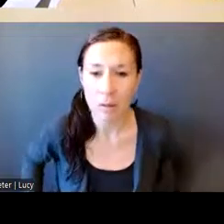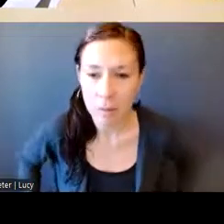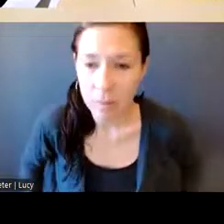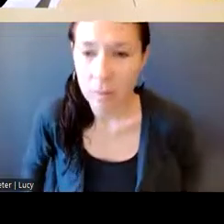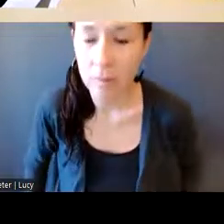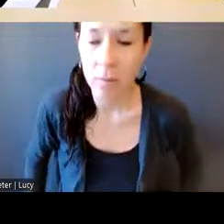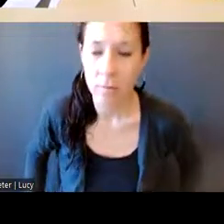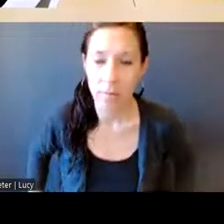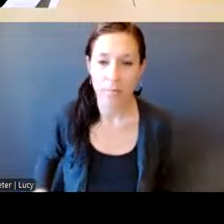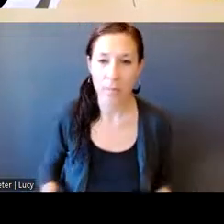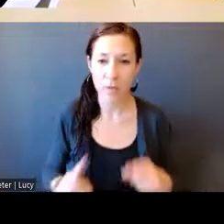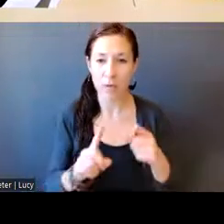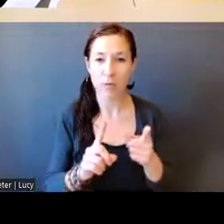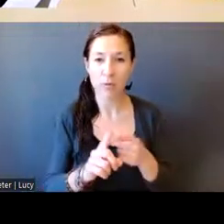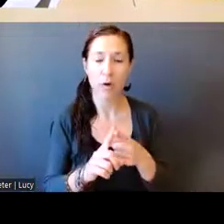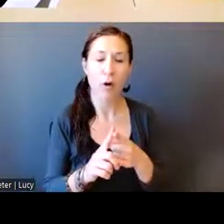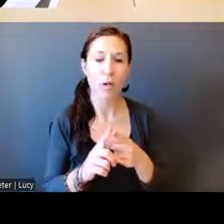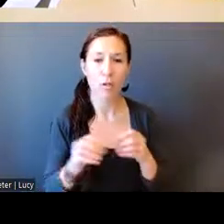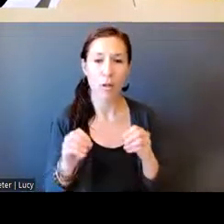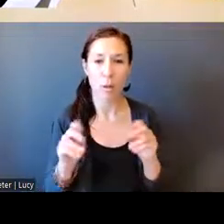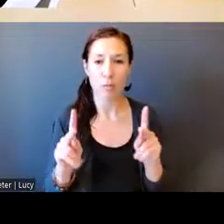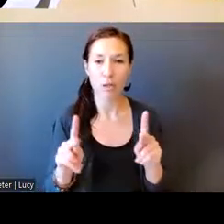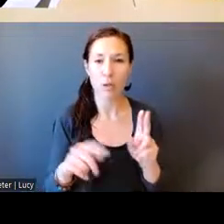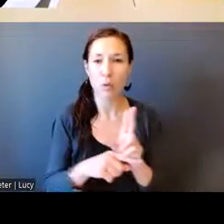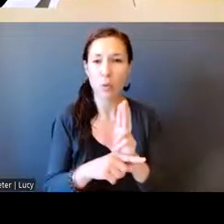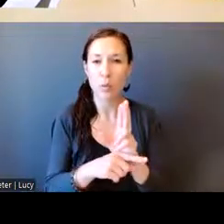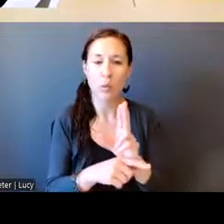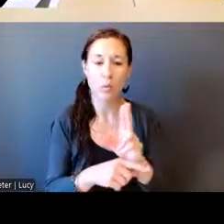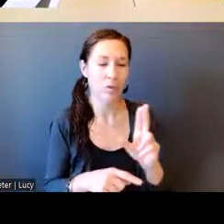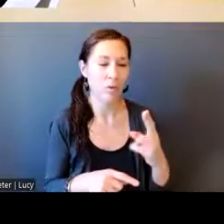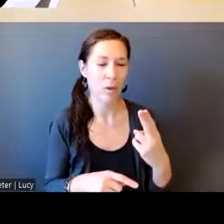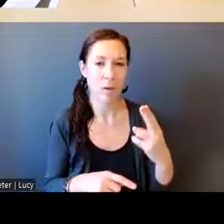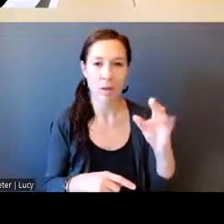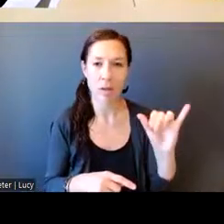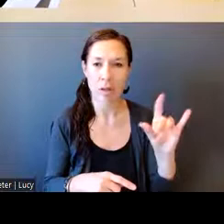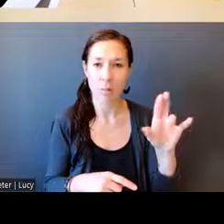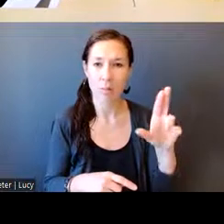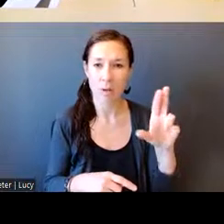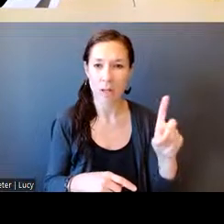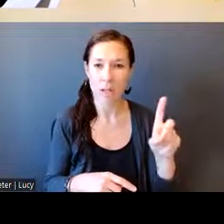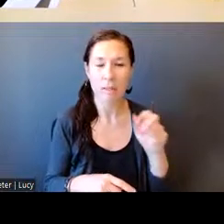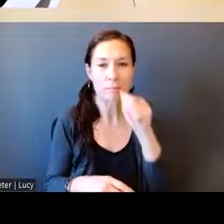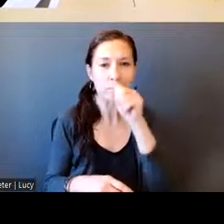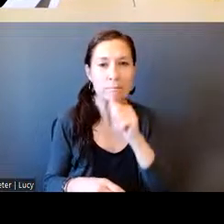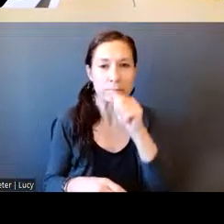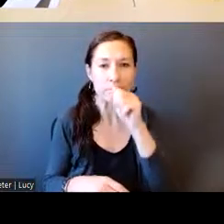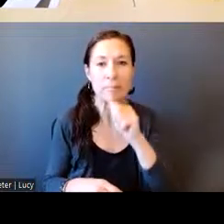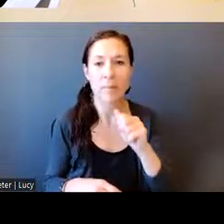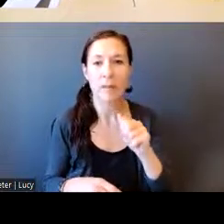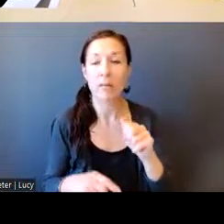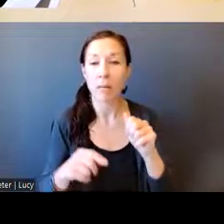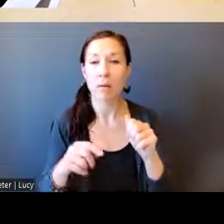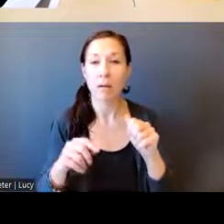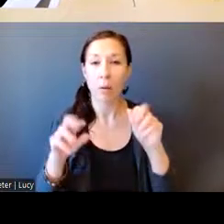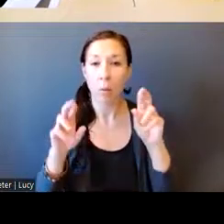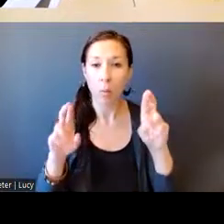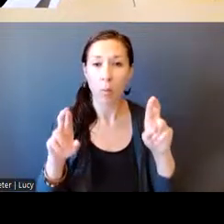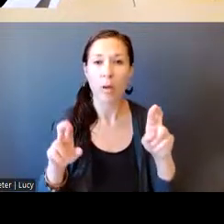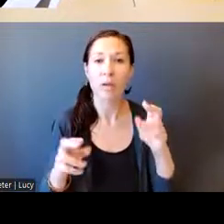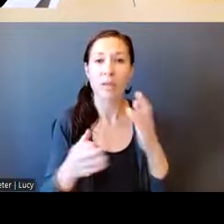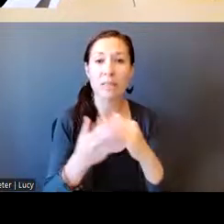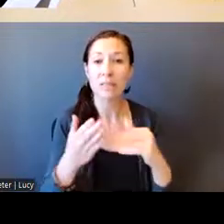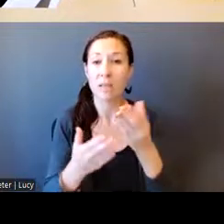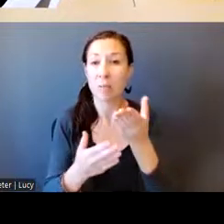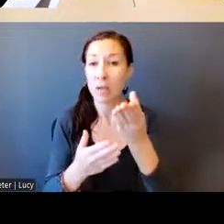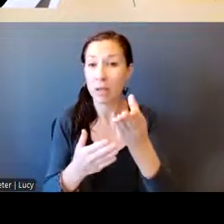into a hybrid format, so please bear with us. There are individuals who will be joining us on Zoom, as